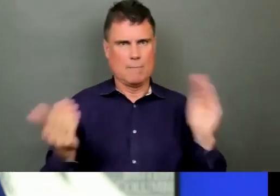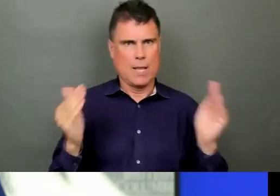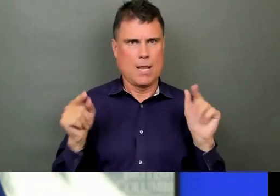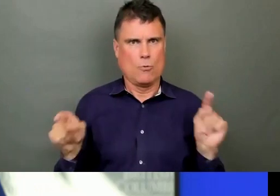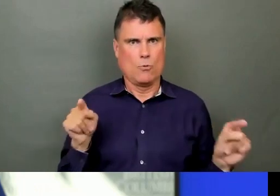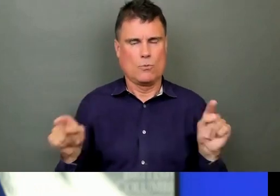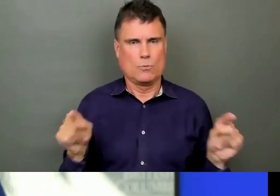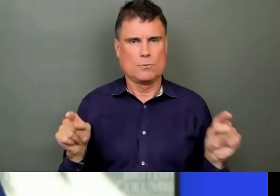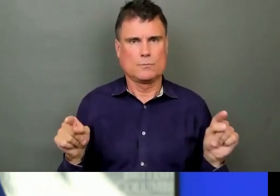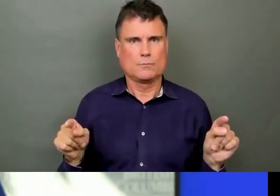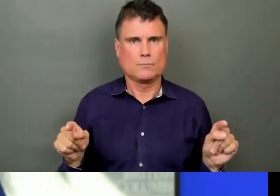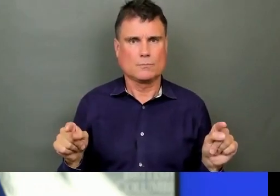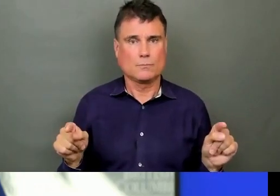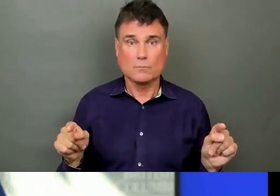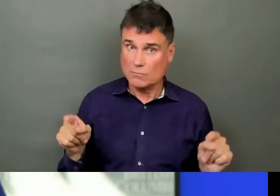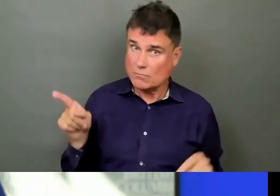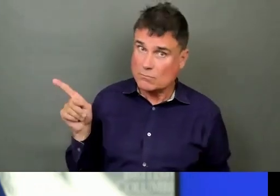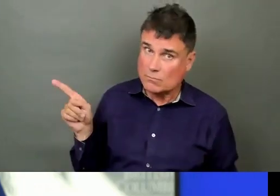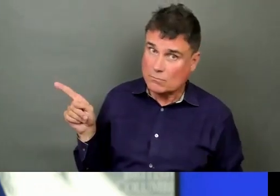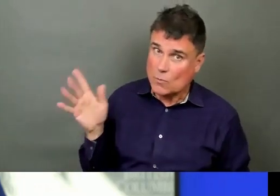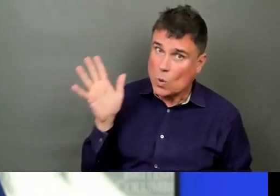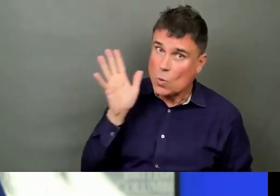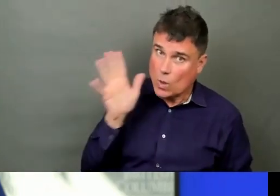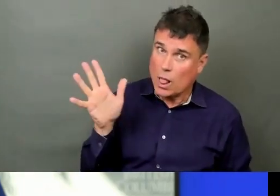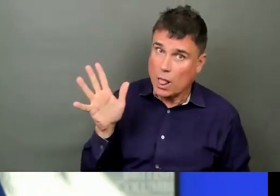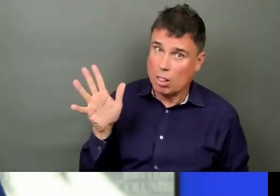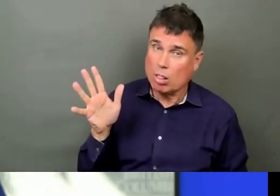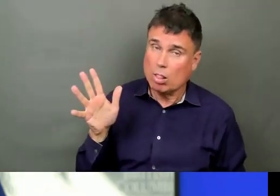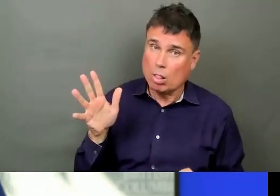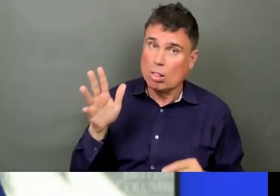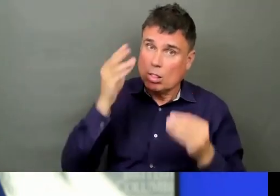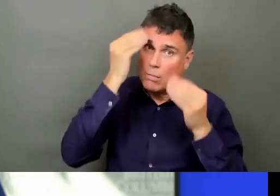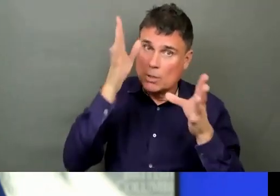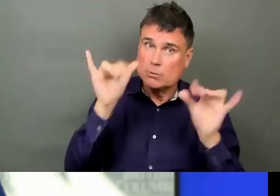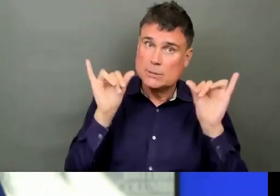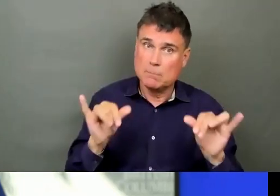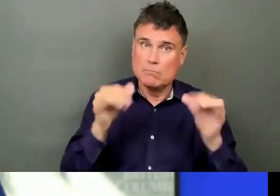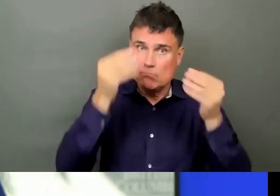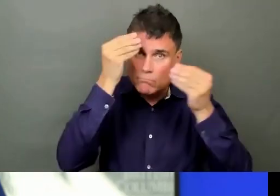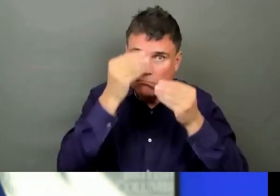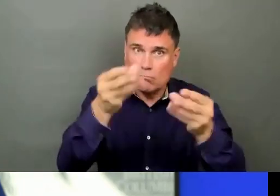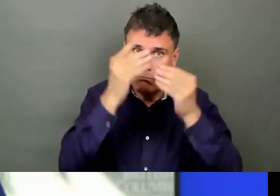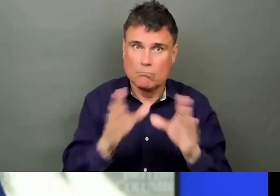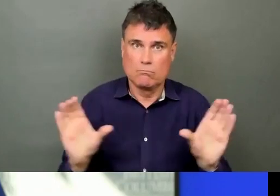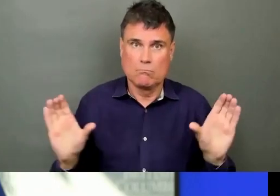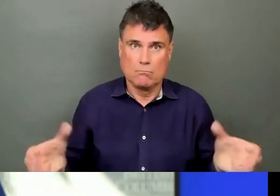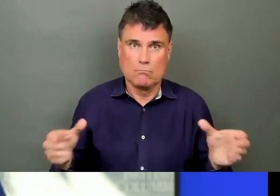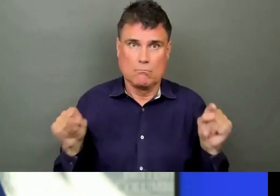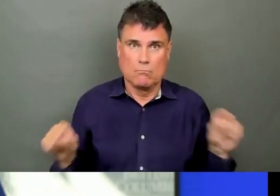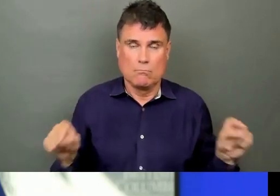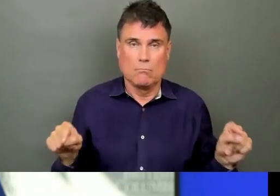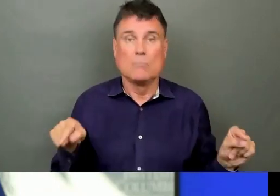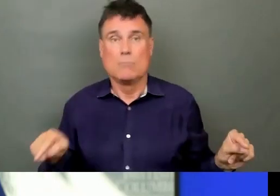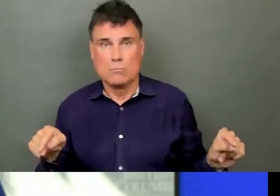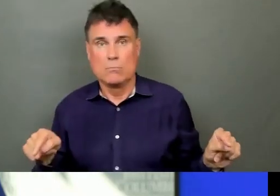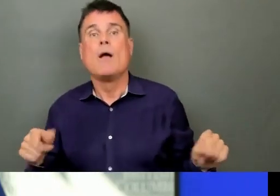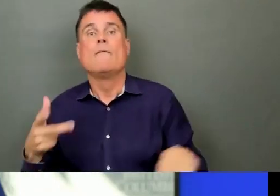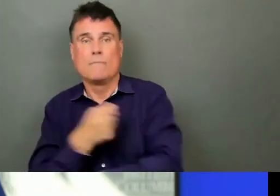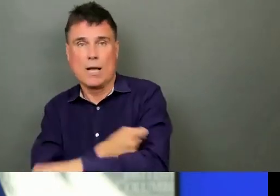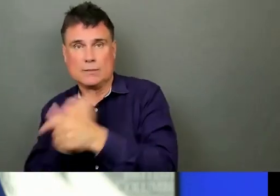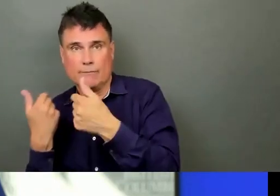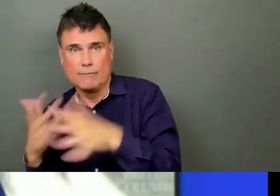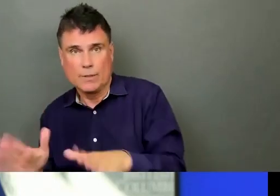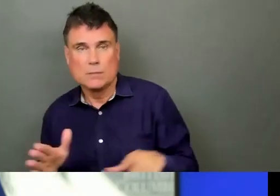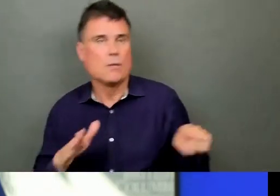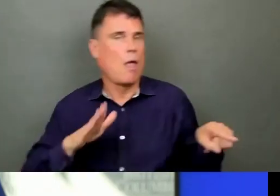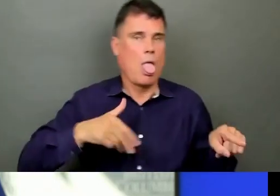provide the case counts day-to-day. And so the reason we were providing information from June 15th to July 15th is it will